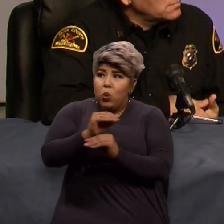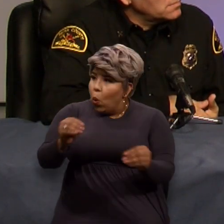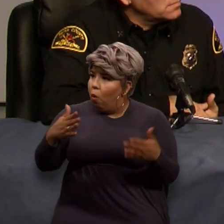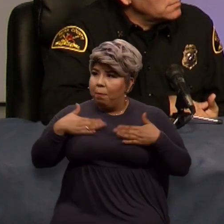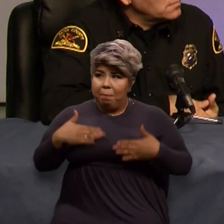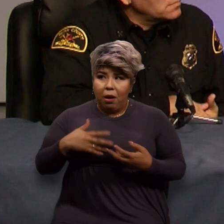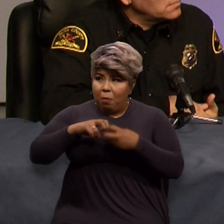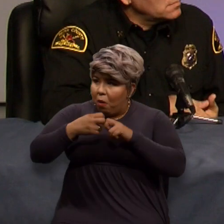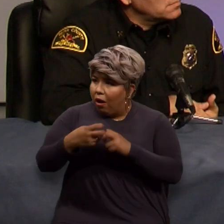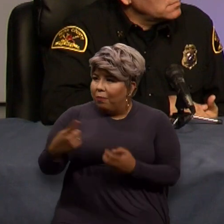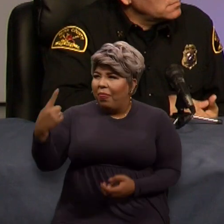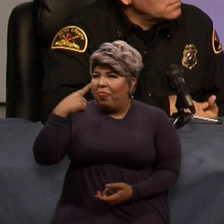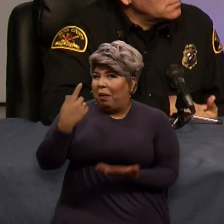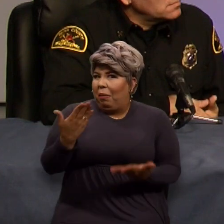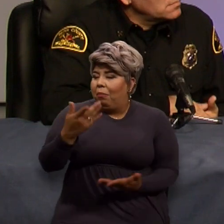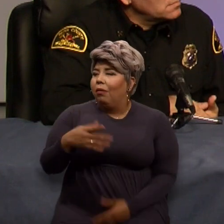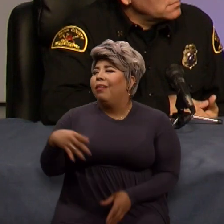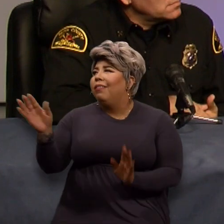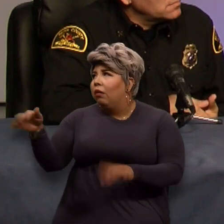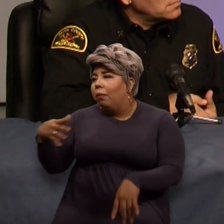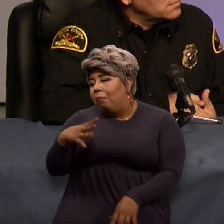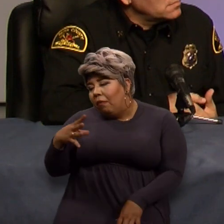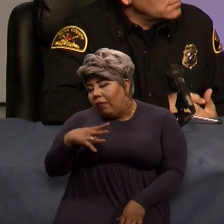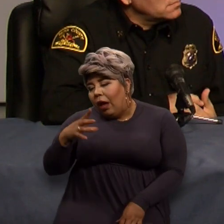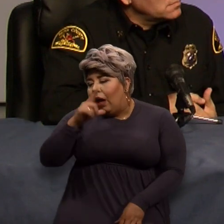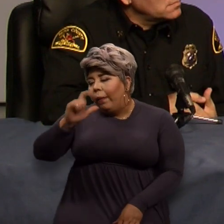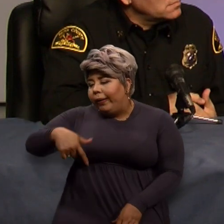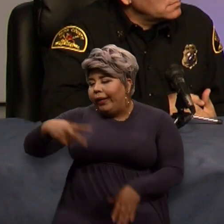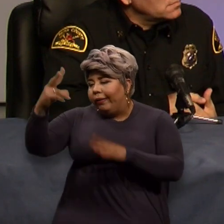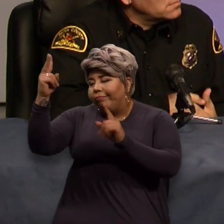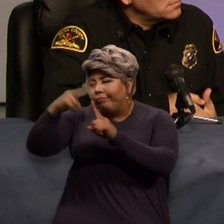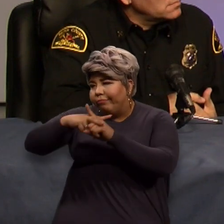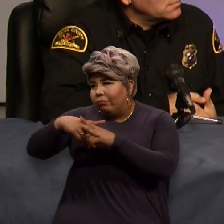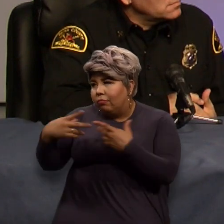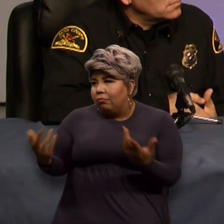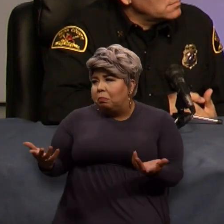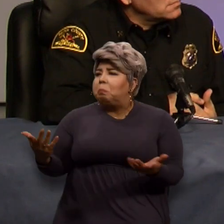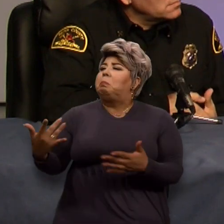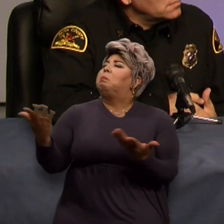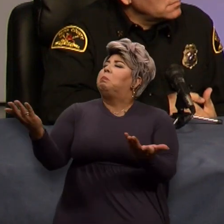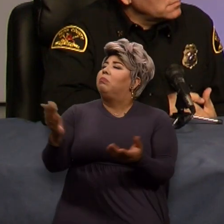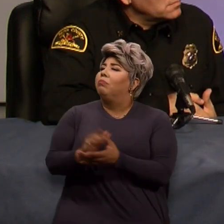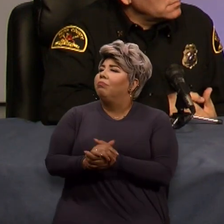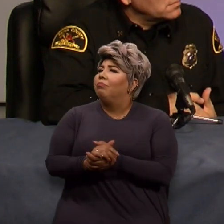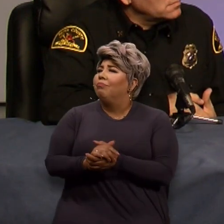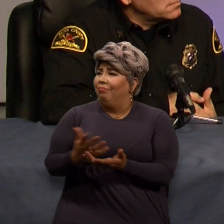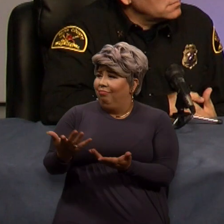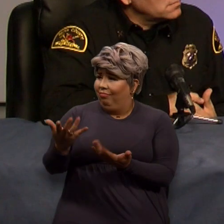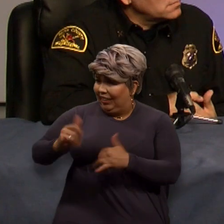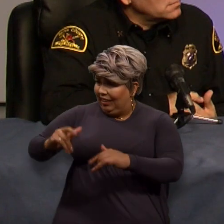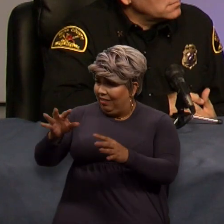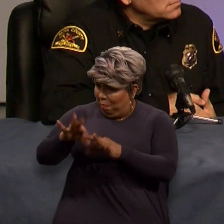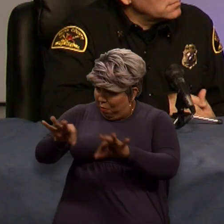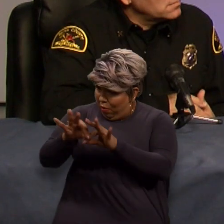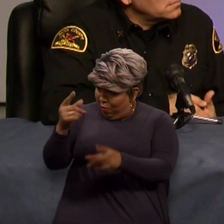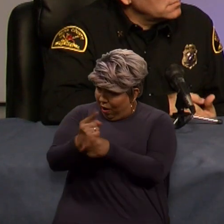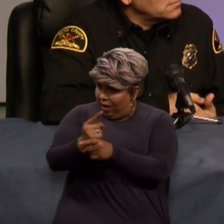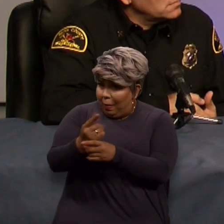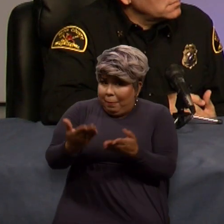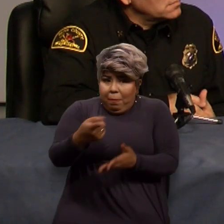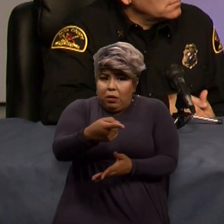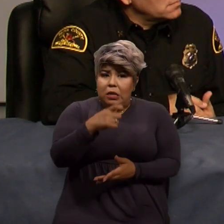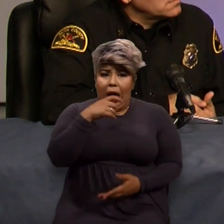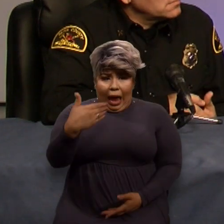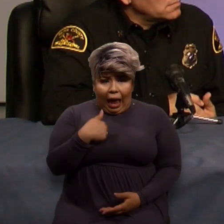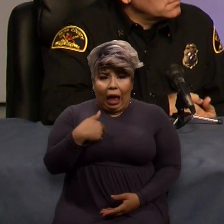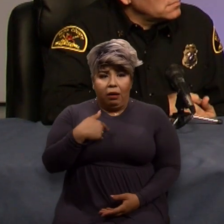and might think, well, you know, I'm fine. I don't need to sign up for this. It's still important, though, for people who may